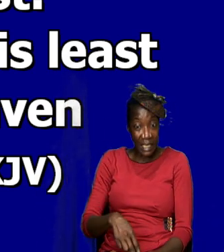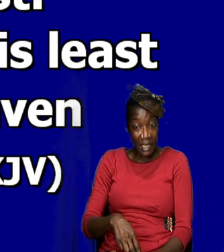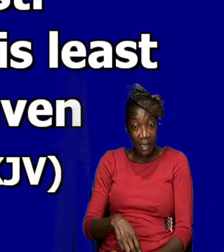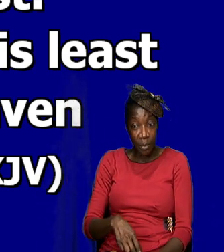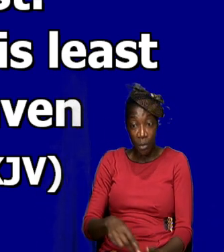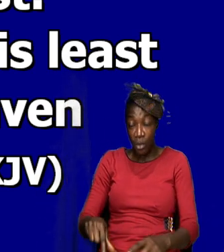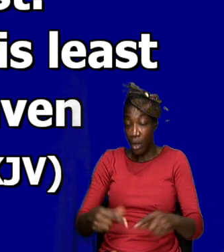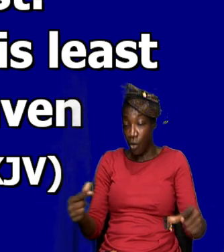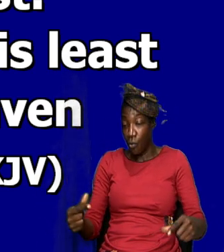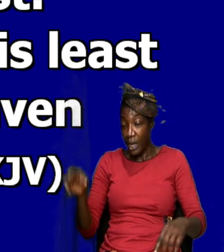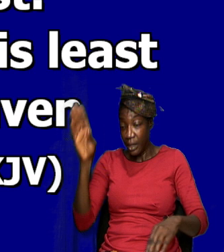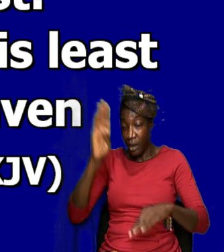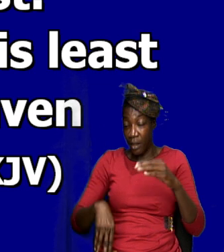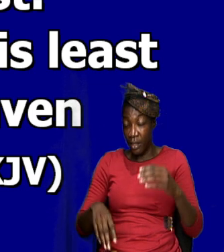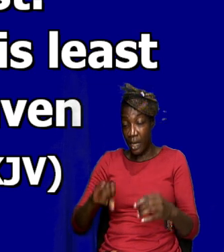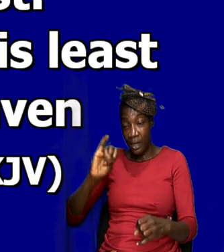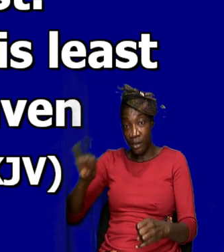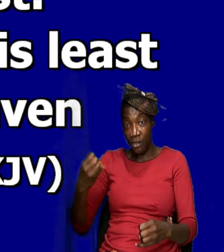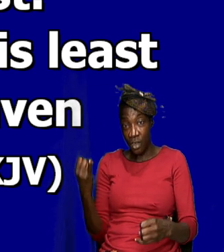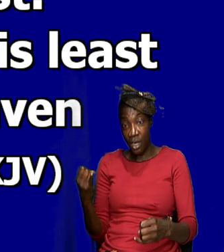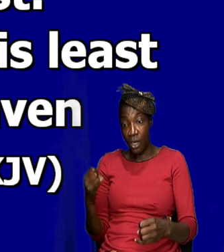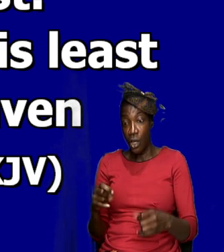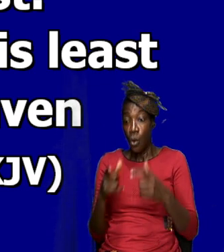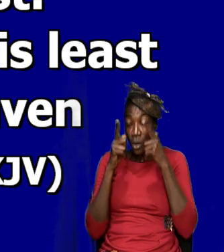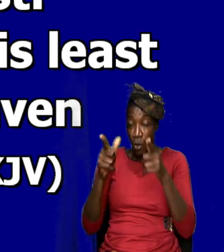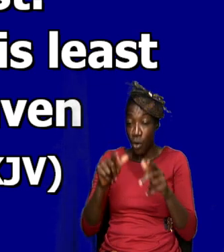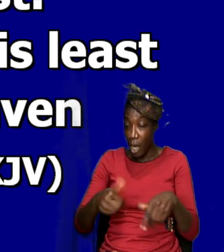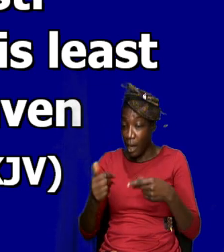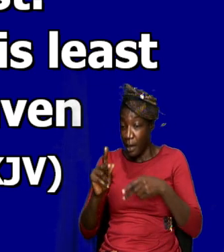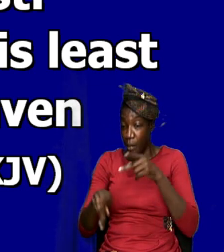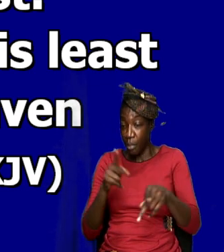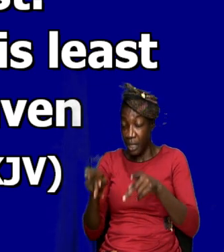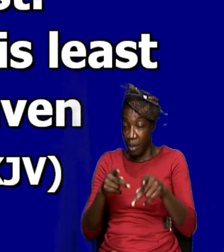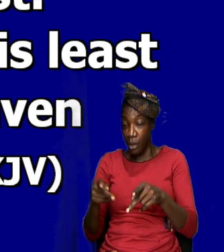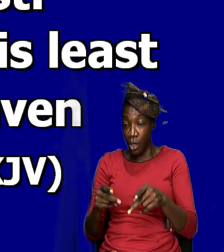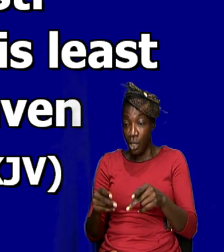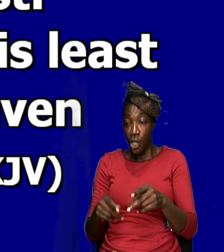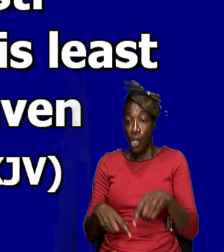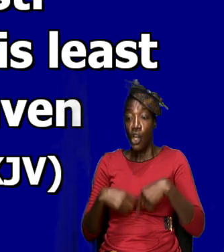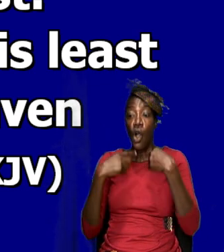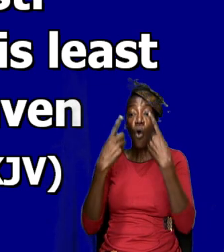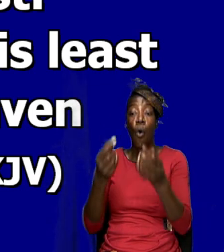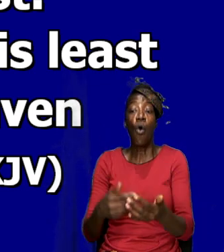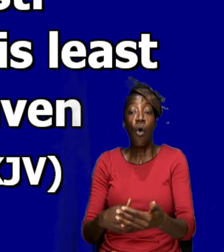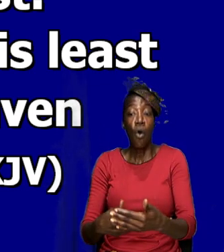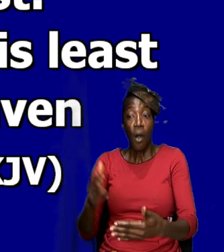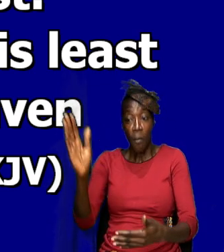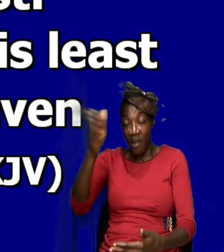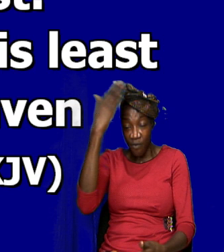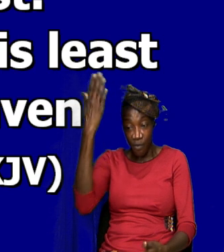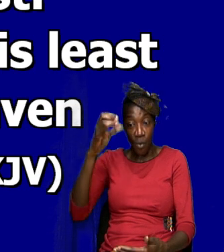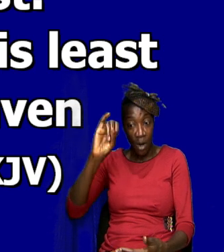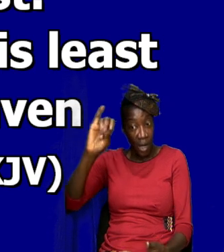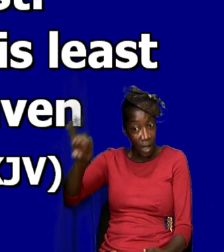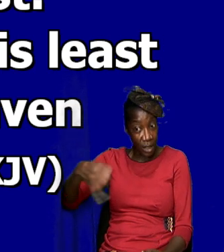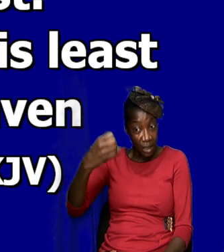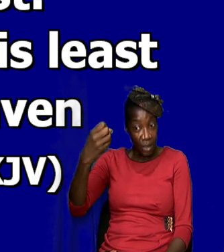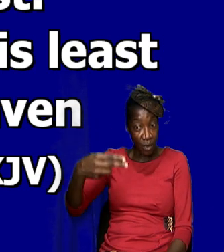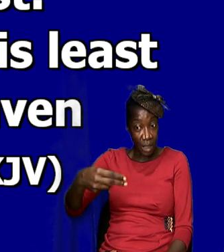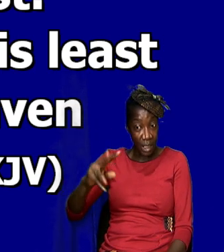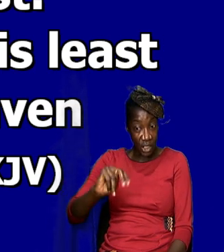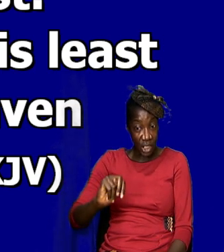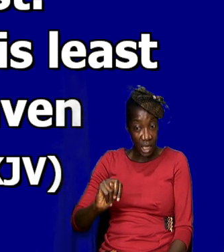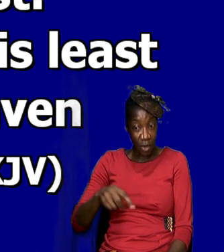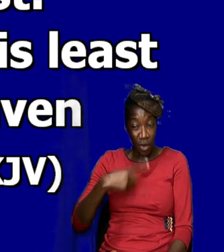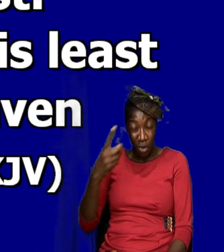some of the folks that preceded John when we look at Elijah that called fire down from heaven when we look at